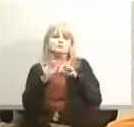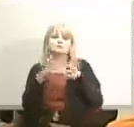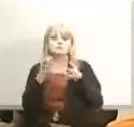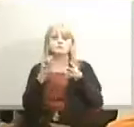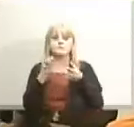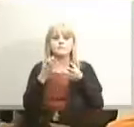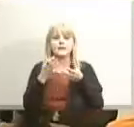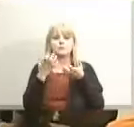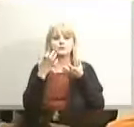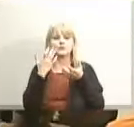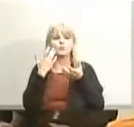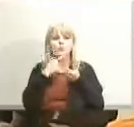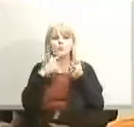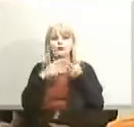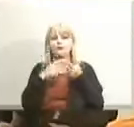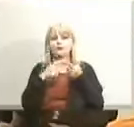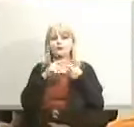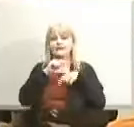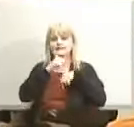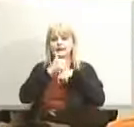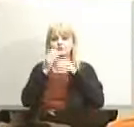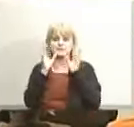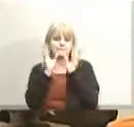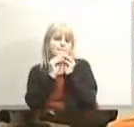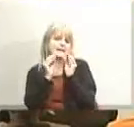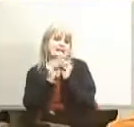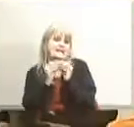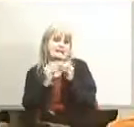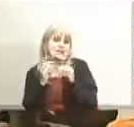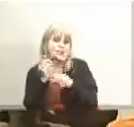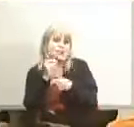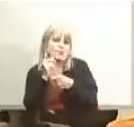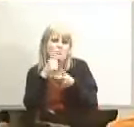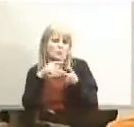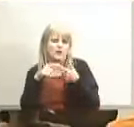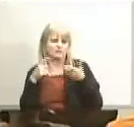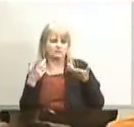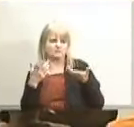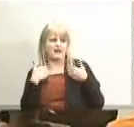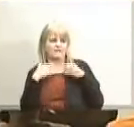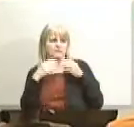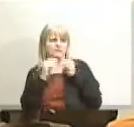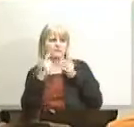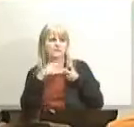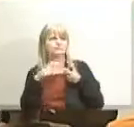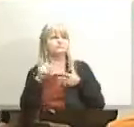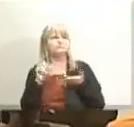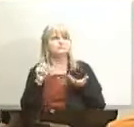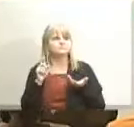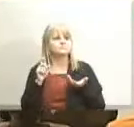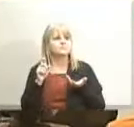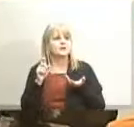completes my request thank you okay thank you others lisa uh... okay so we had a work